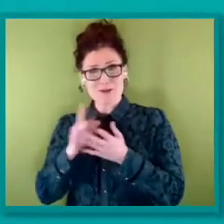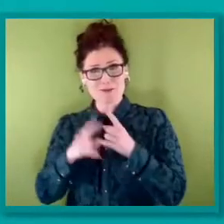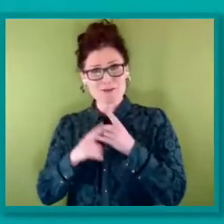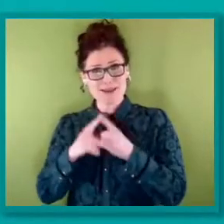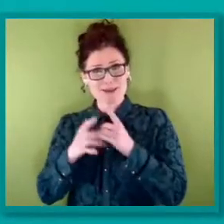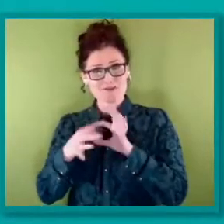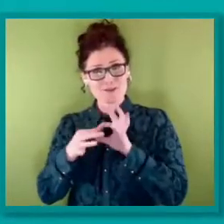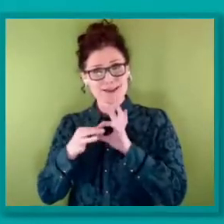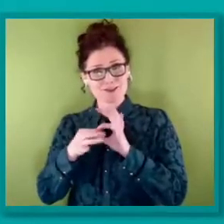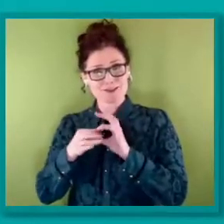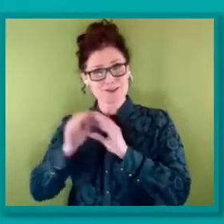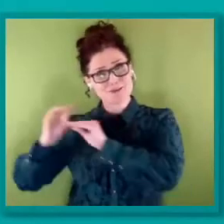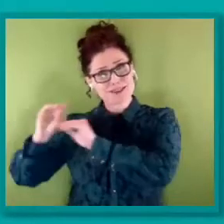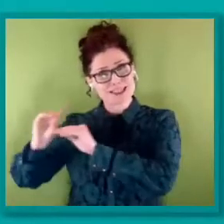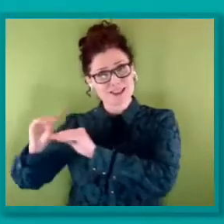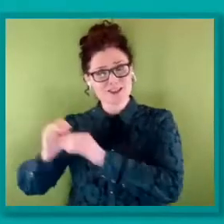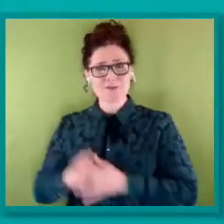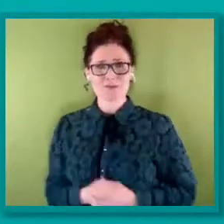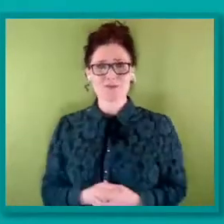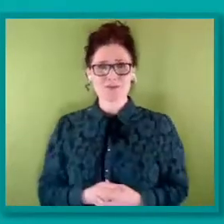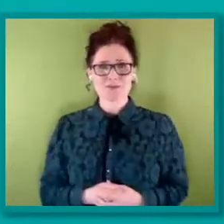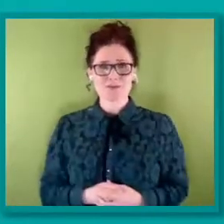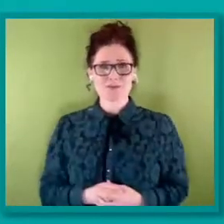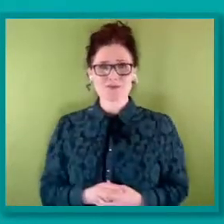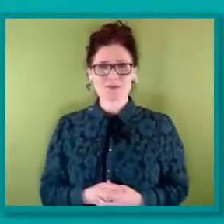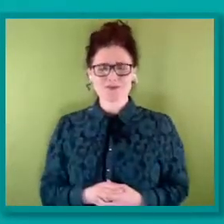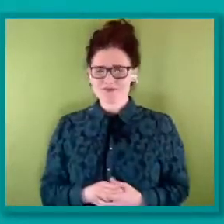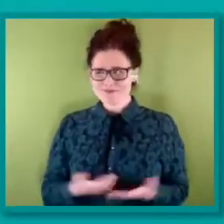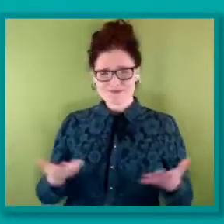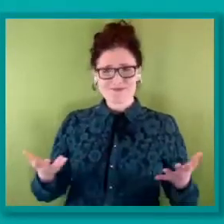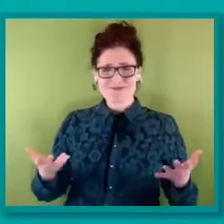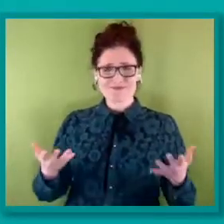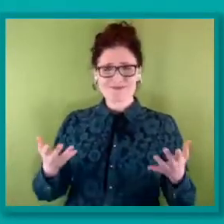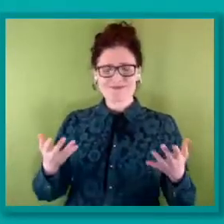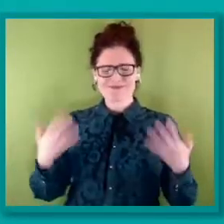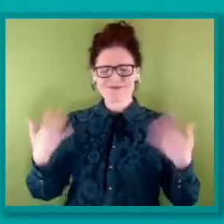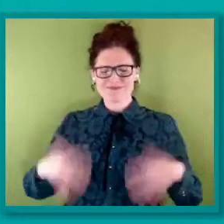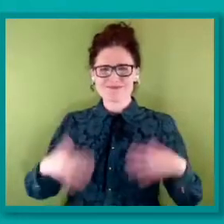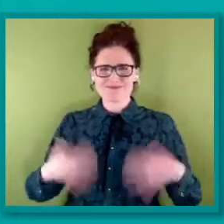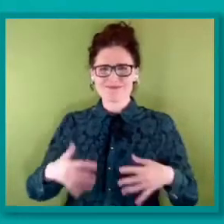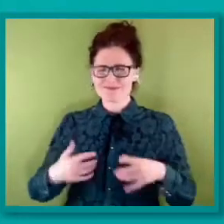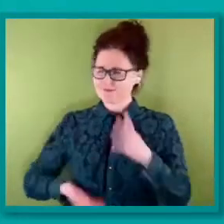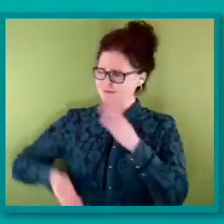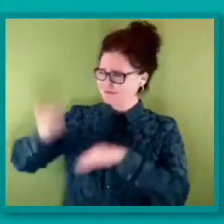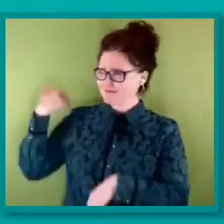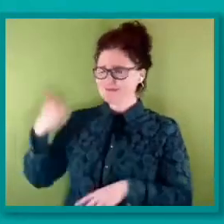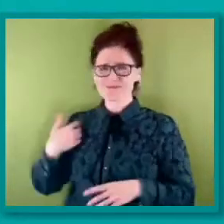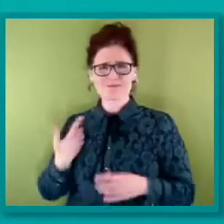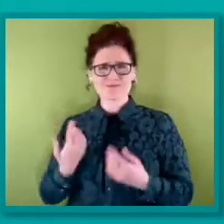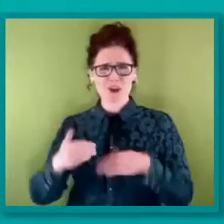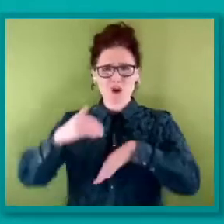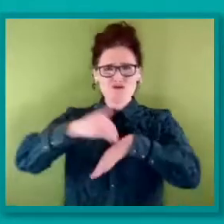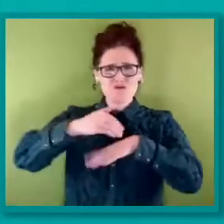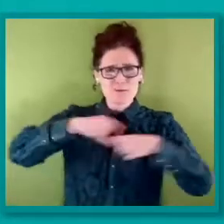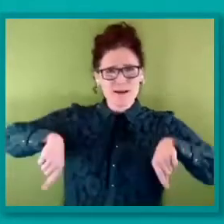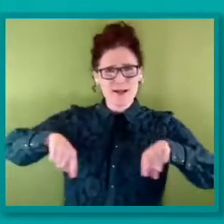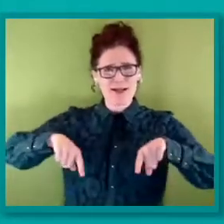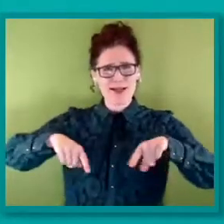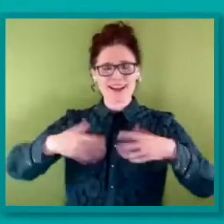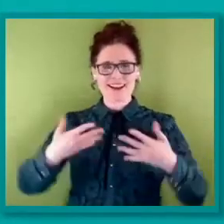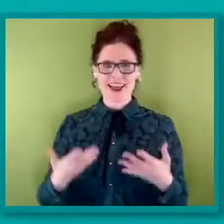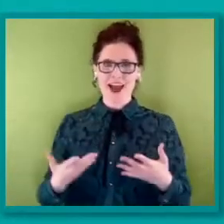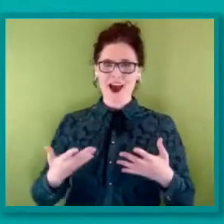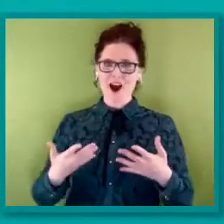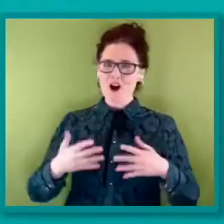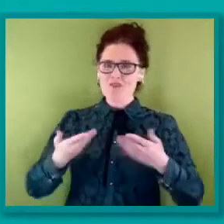us from a world where our relationships were criminalized to one where we've got equal rights to love for those of us that want to equal rights to